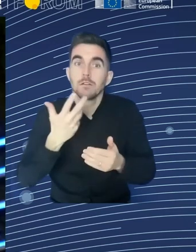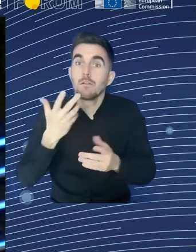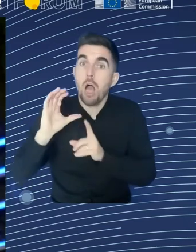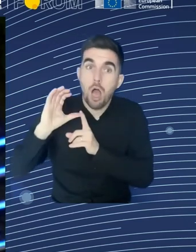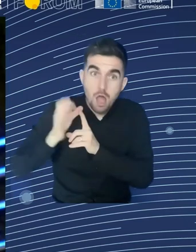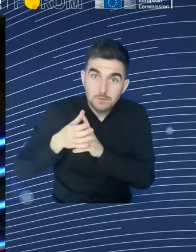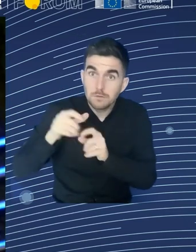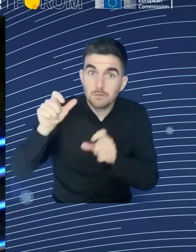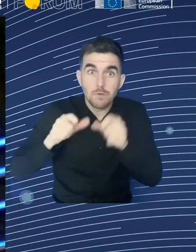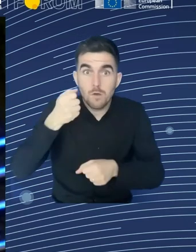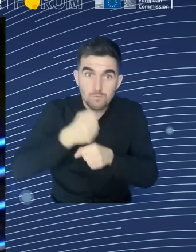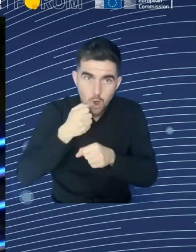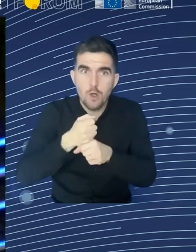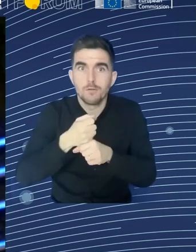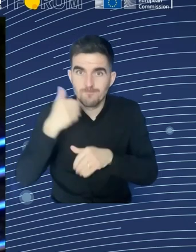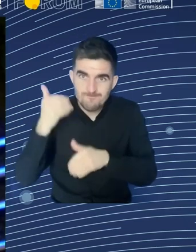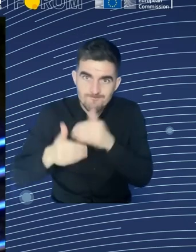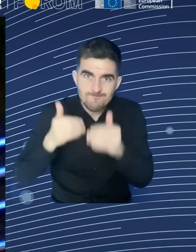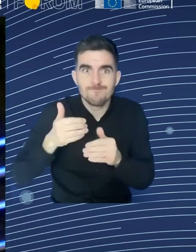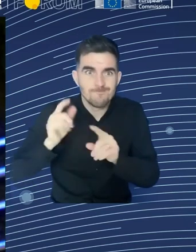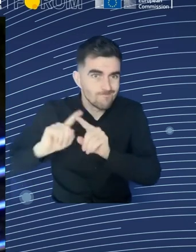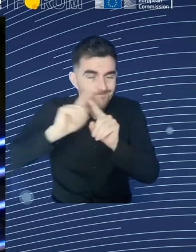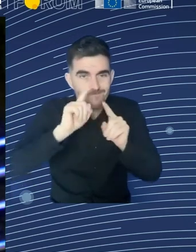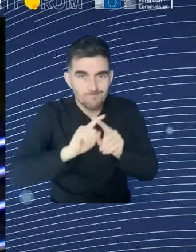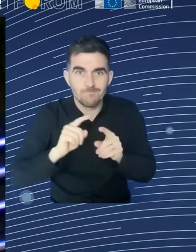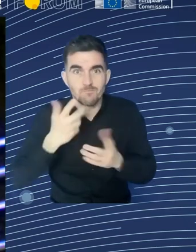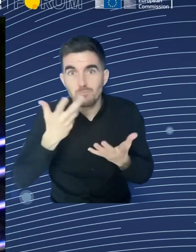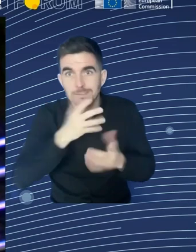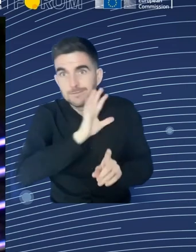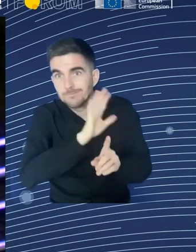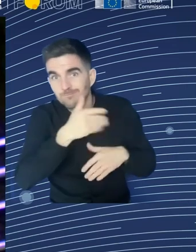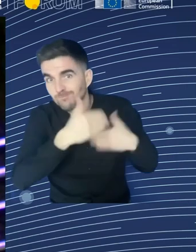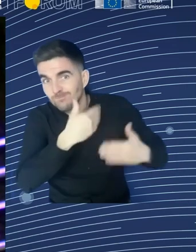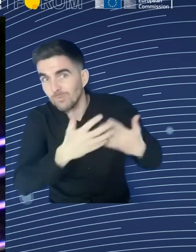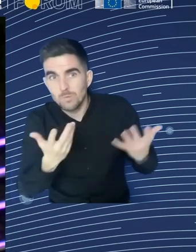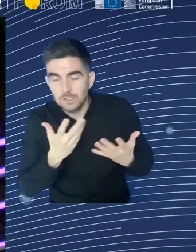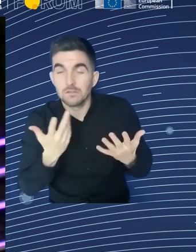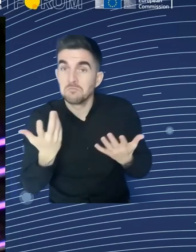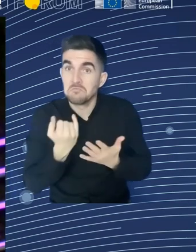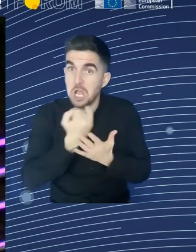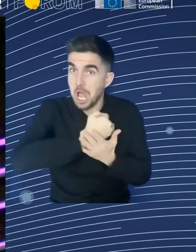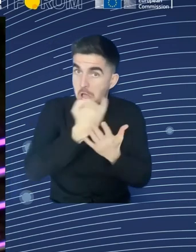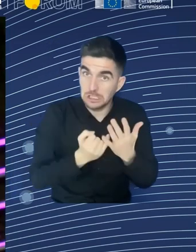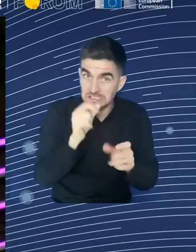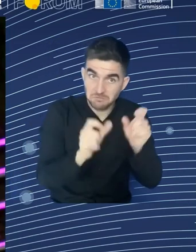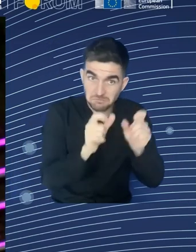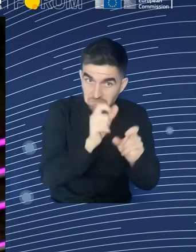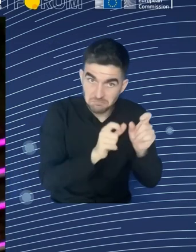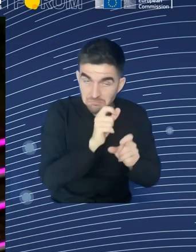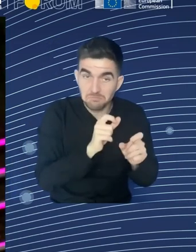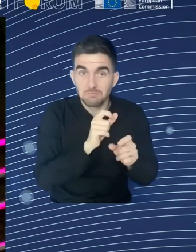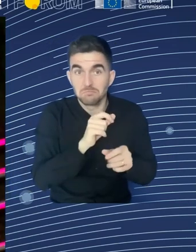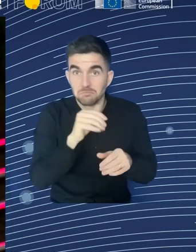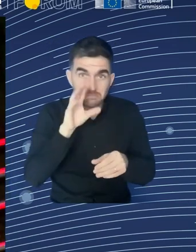work, when they were performing, and if it gave entitlements into social security. Here we created all